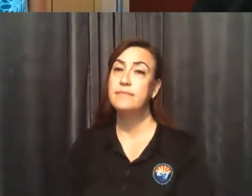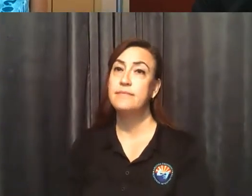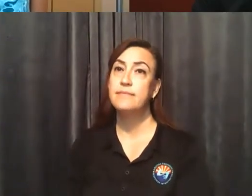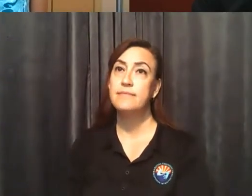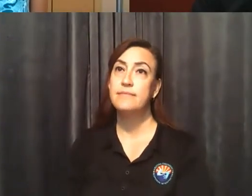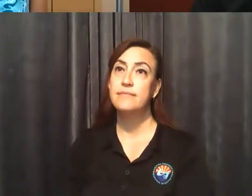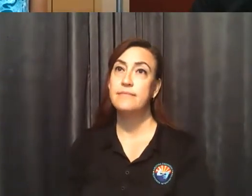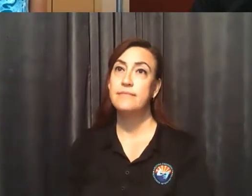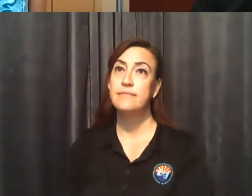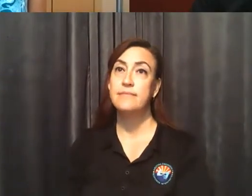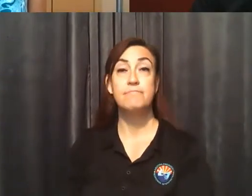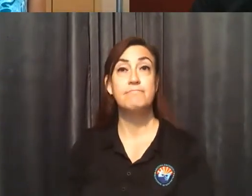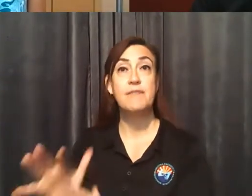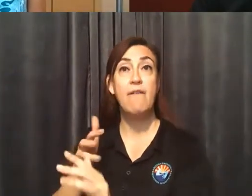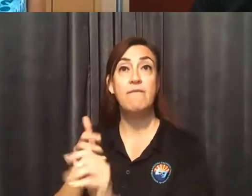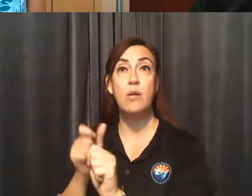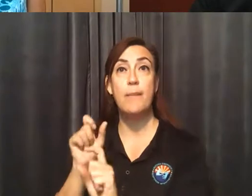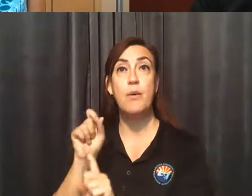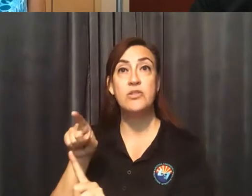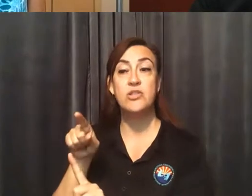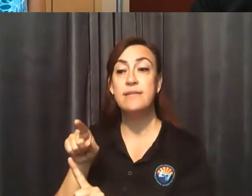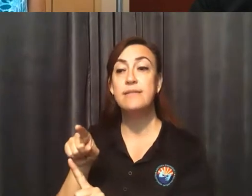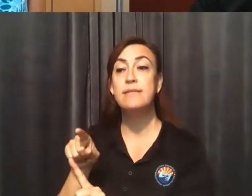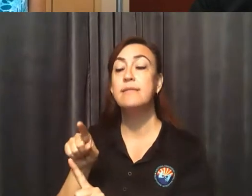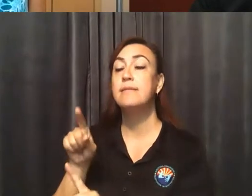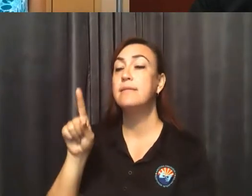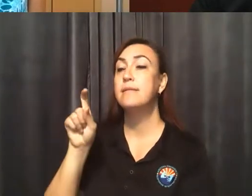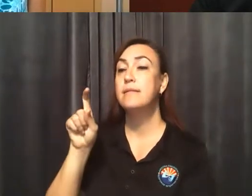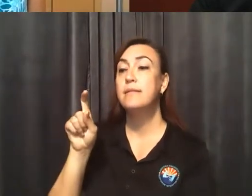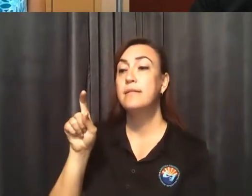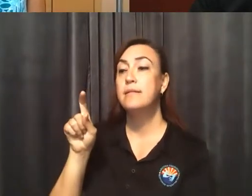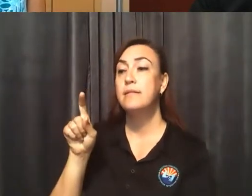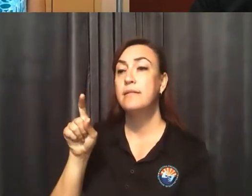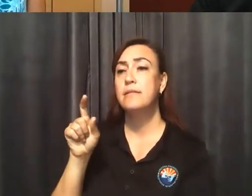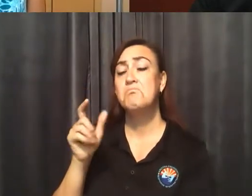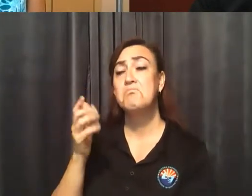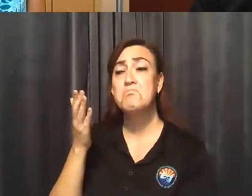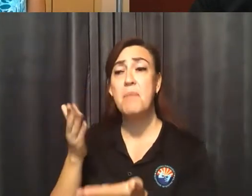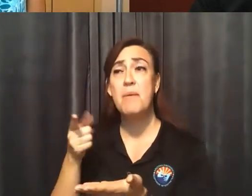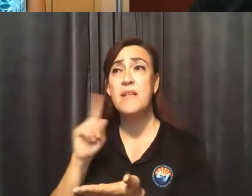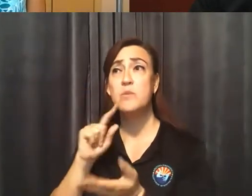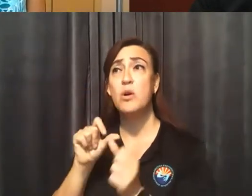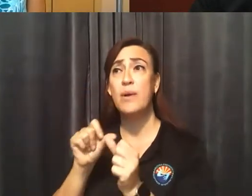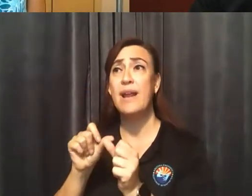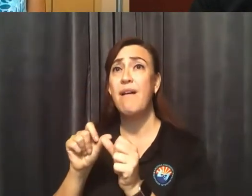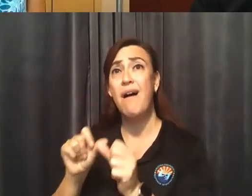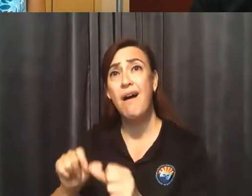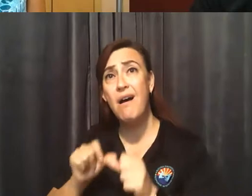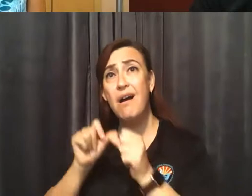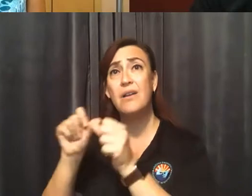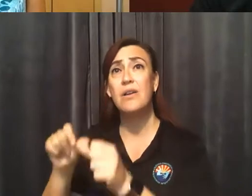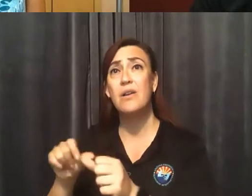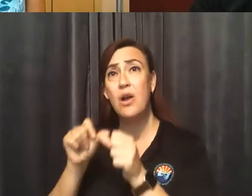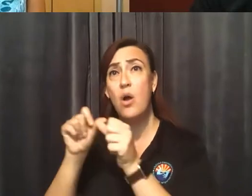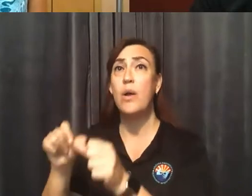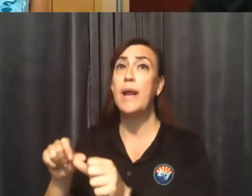And there's a follow-up to that. What is the likelihood that this will create an ongoing permanent onerous bureaucratic presence